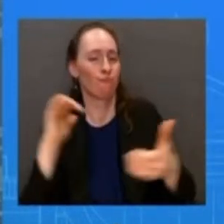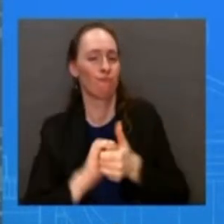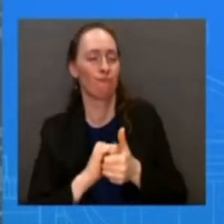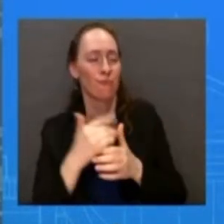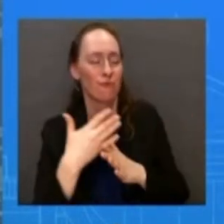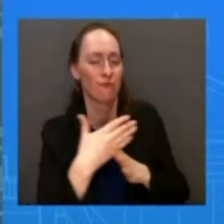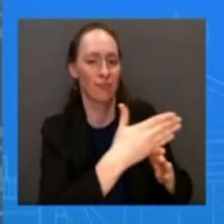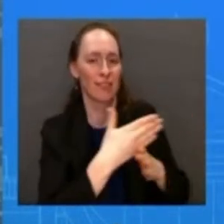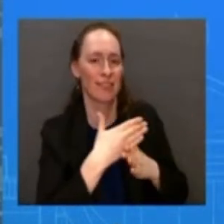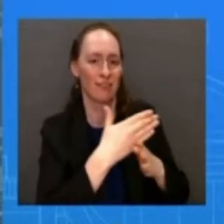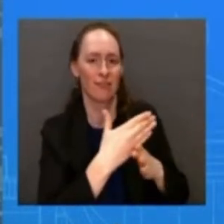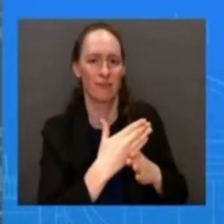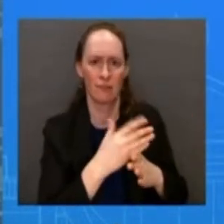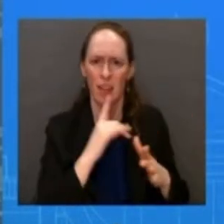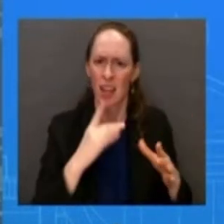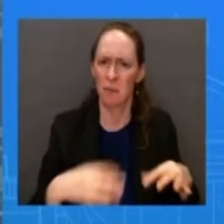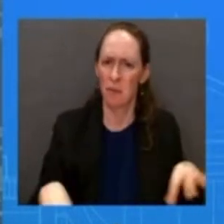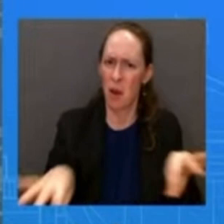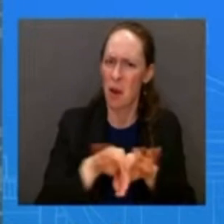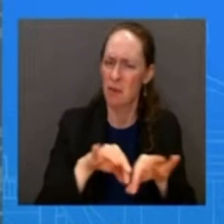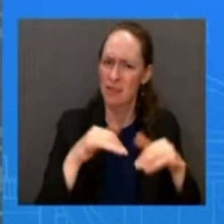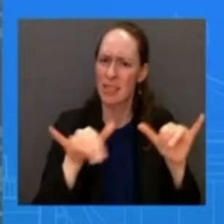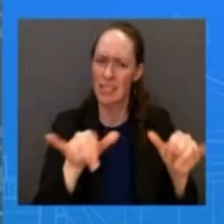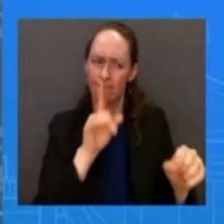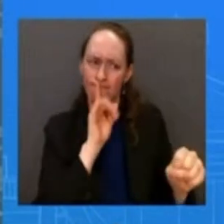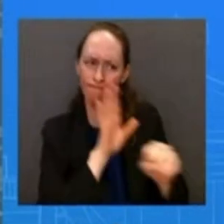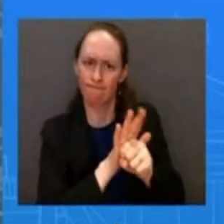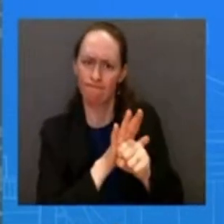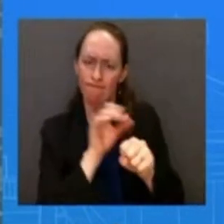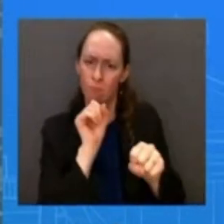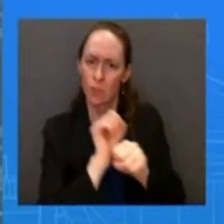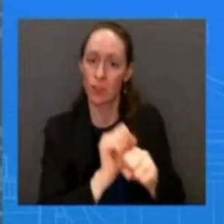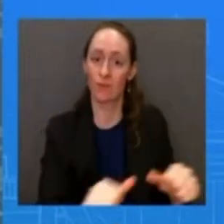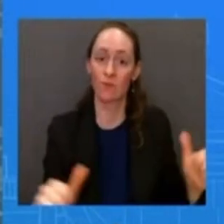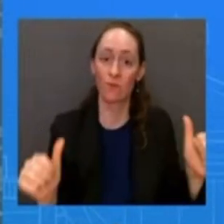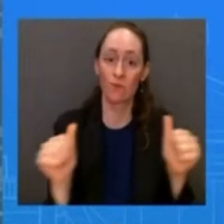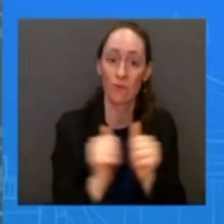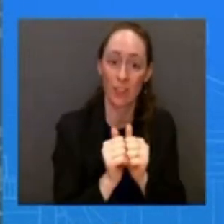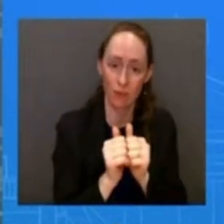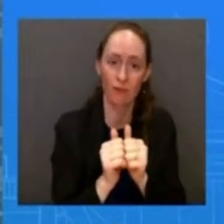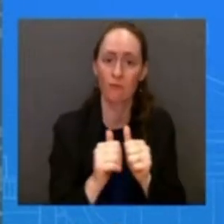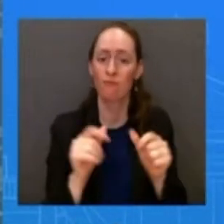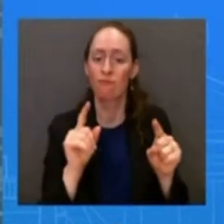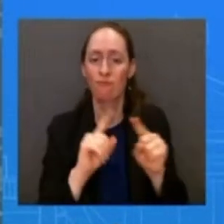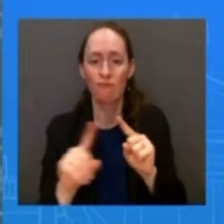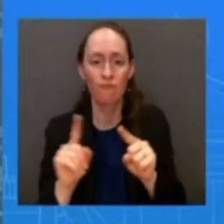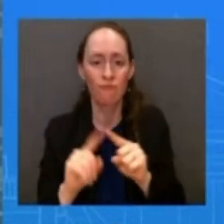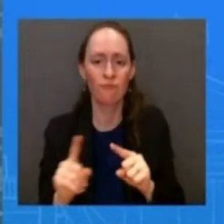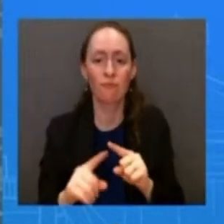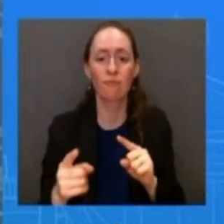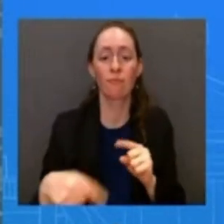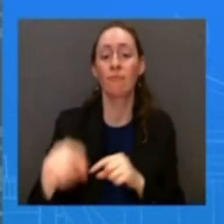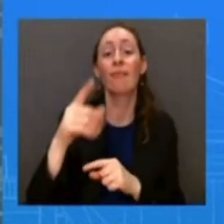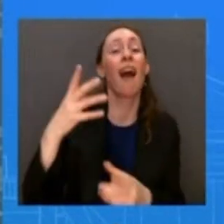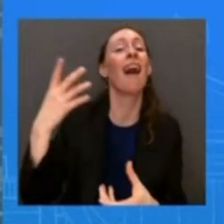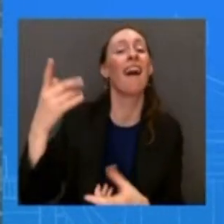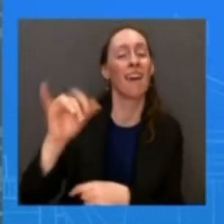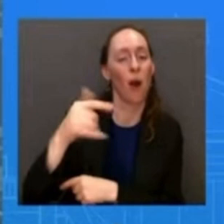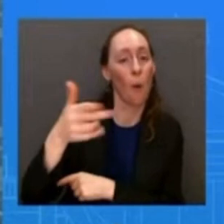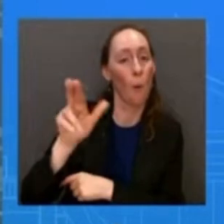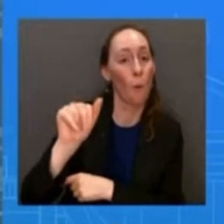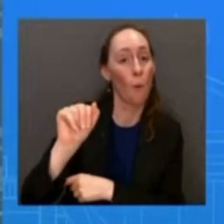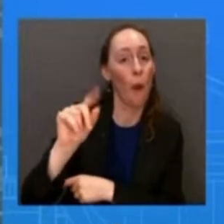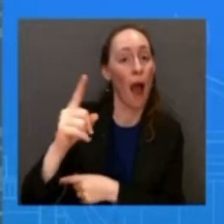continue working together and in groups like the quad to advance economic growth for our two countries and expand